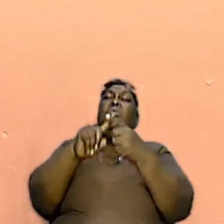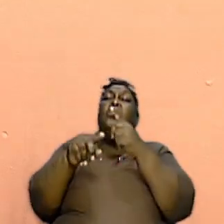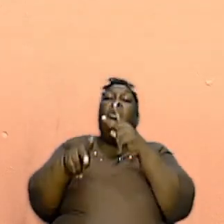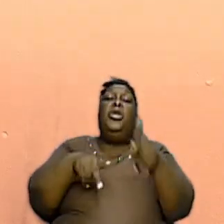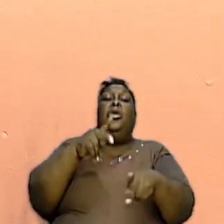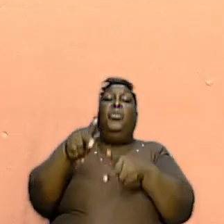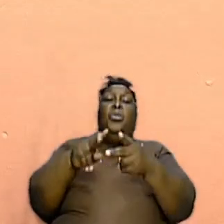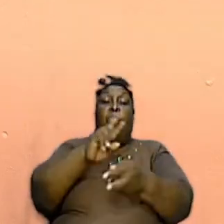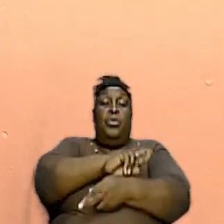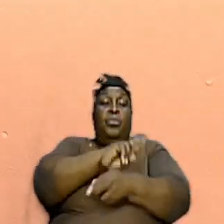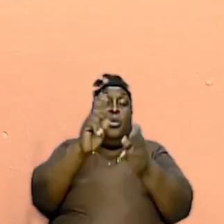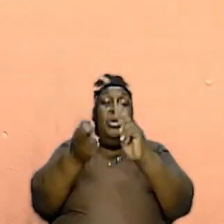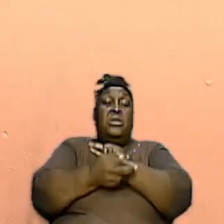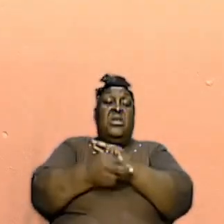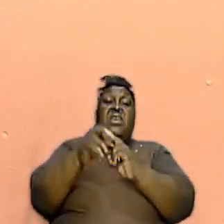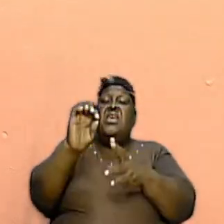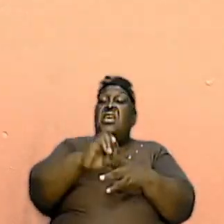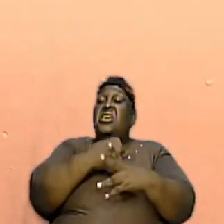Jonah